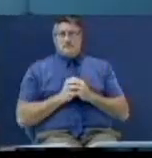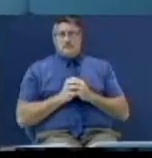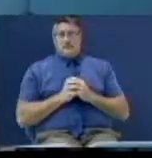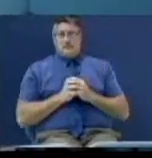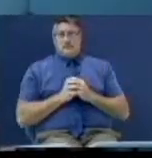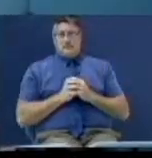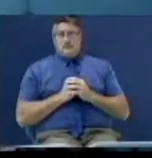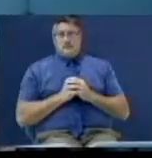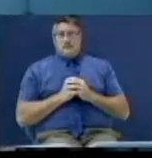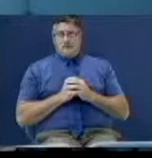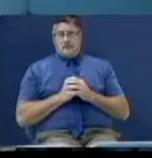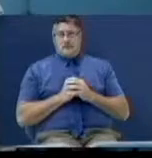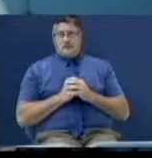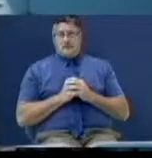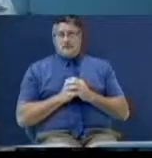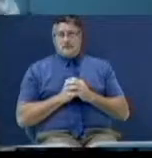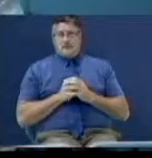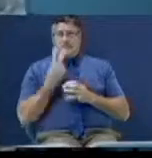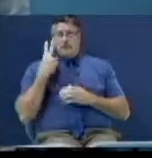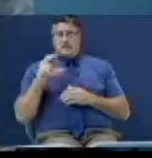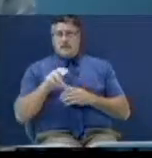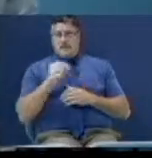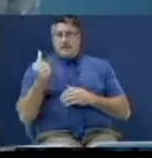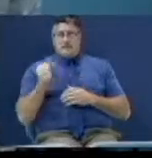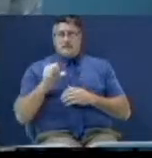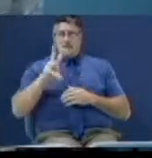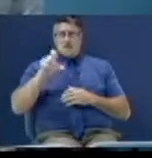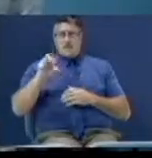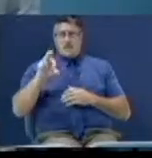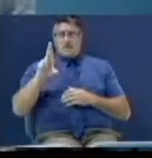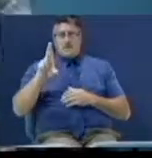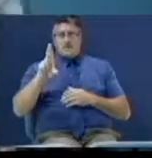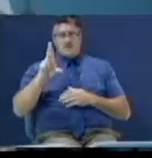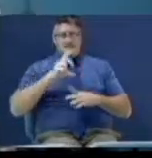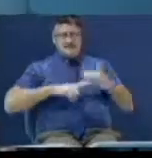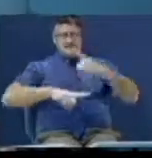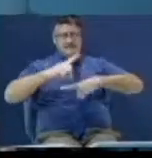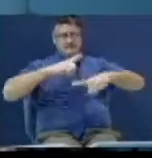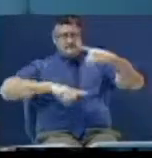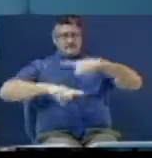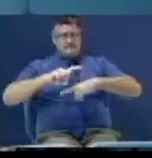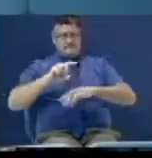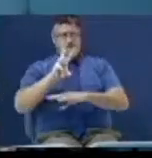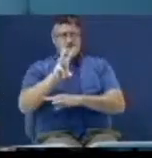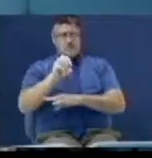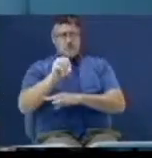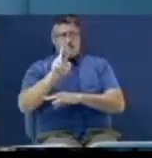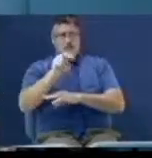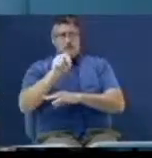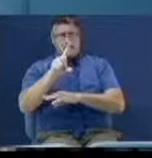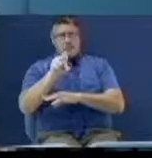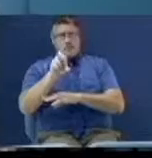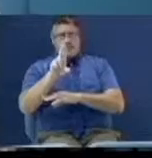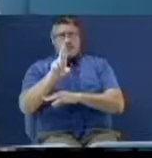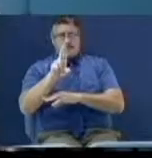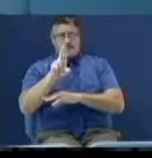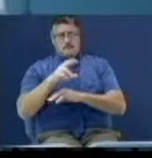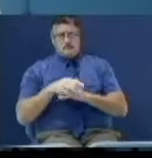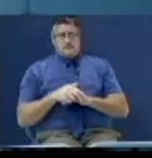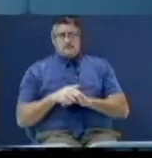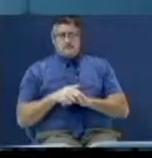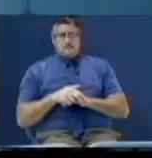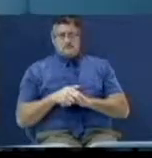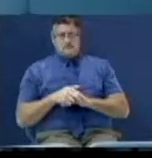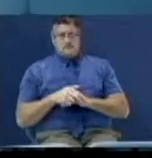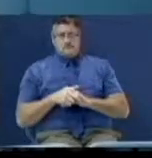And we see another wonder. Now, a lot of people get goofed up here.